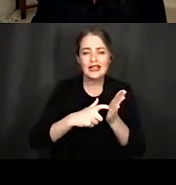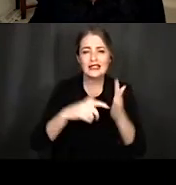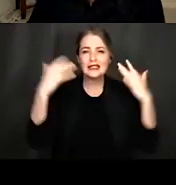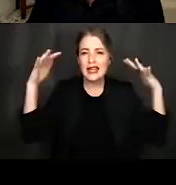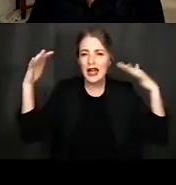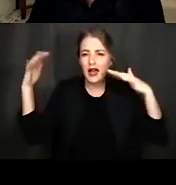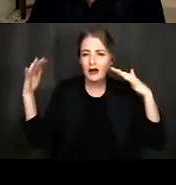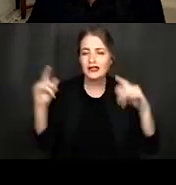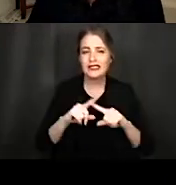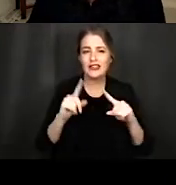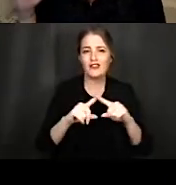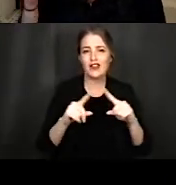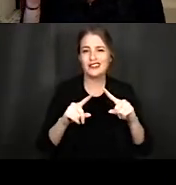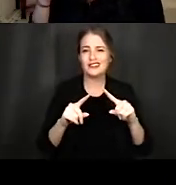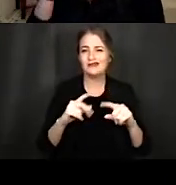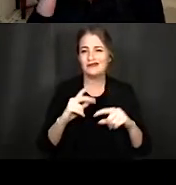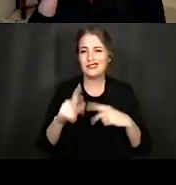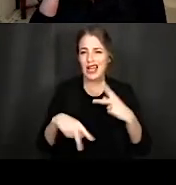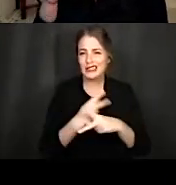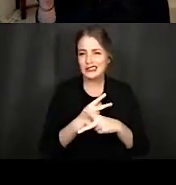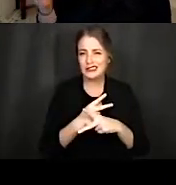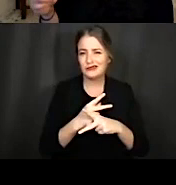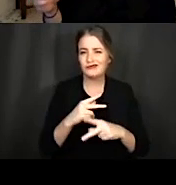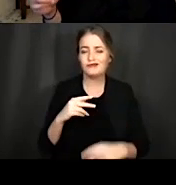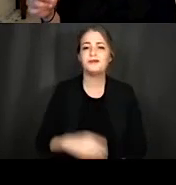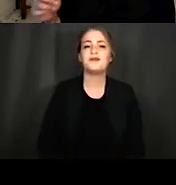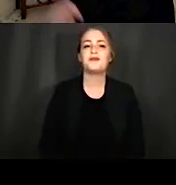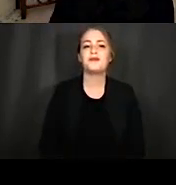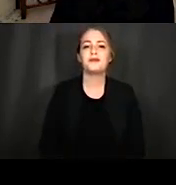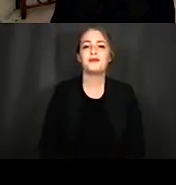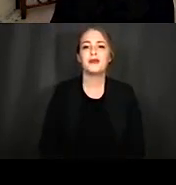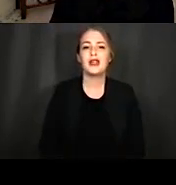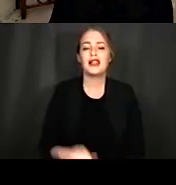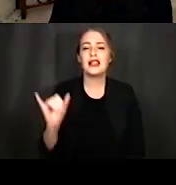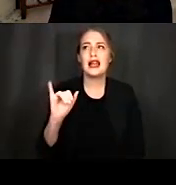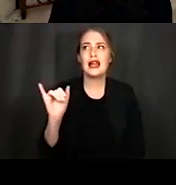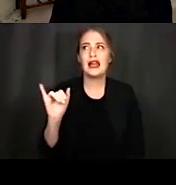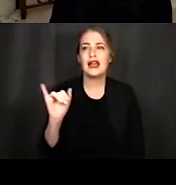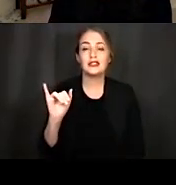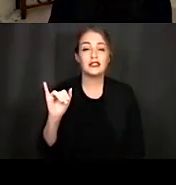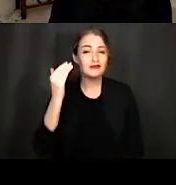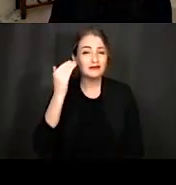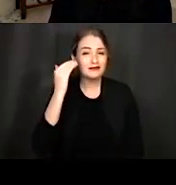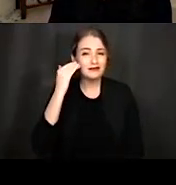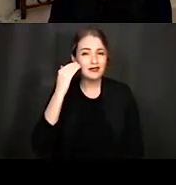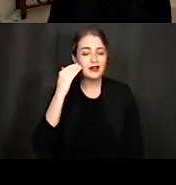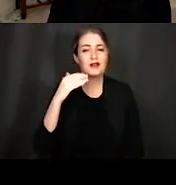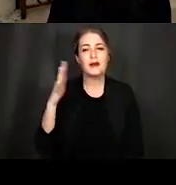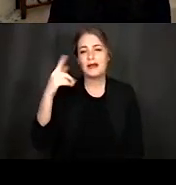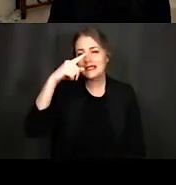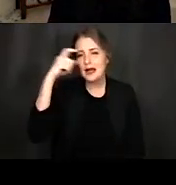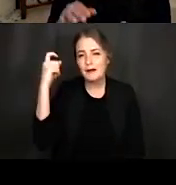orders of magnitude. So I want you to imagine the gentle pitter patter of raindrops on a lazy summer afternoon.